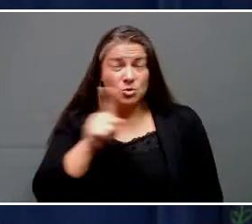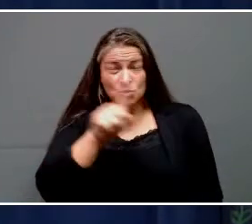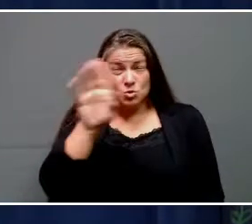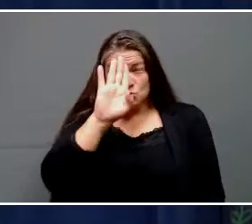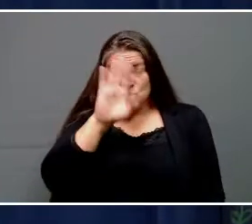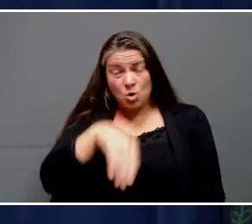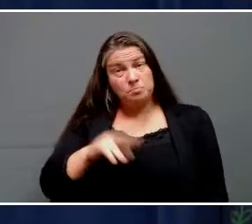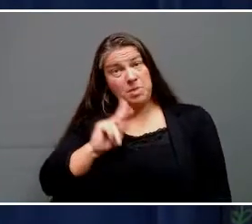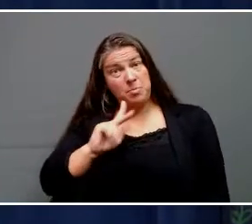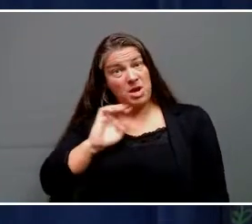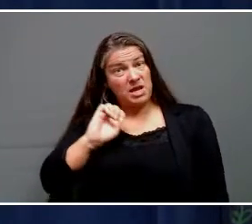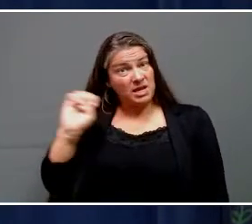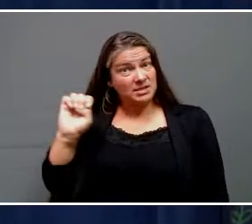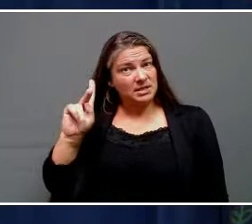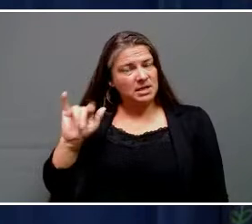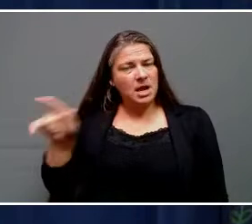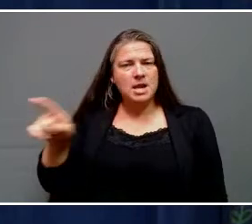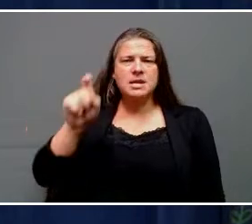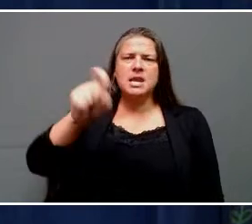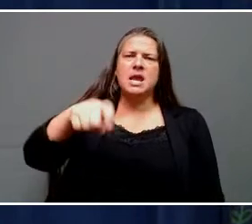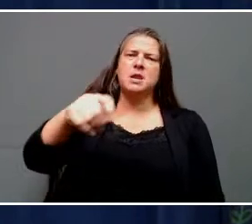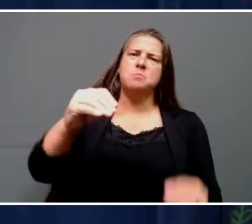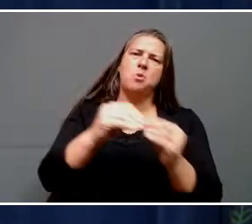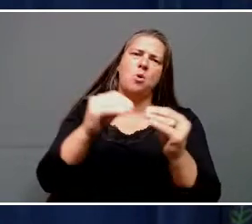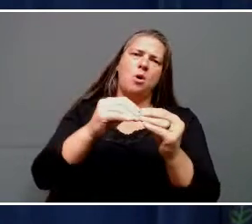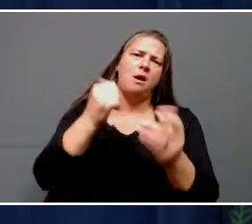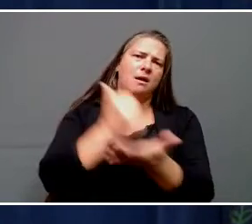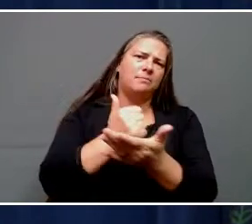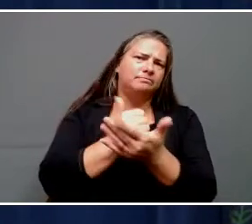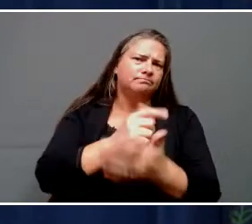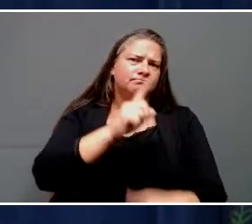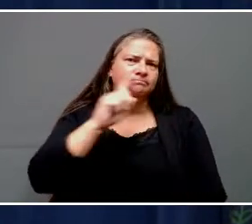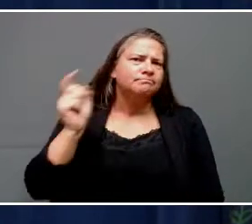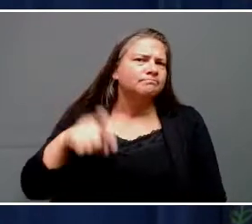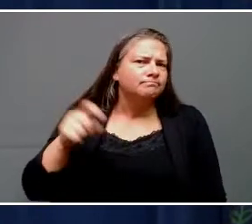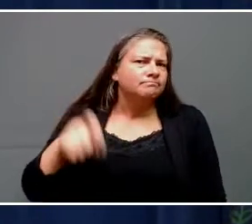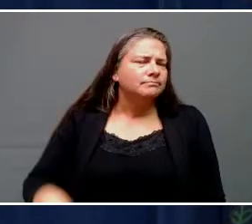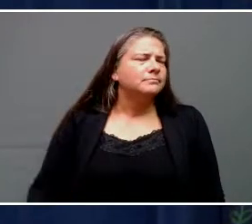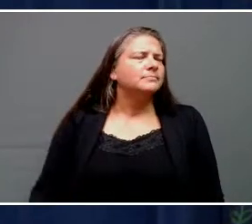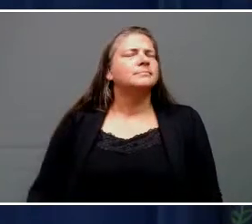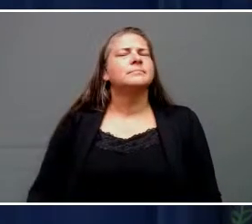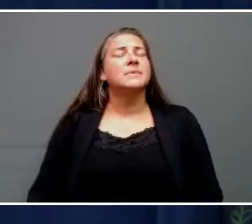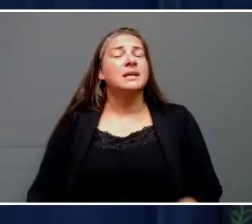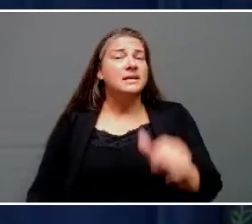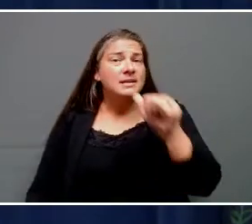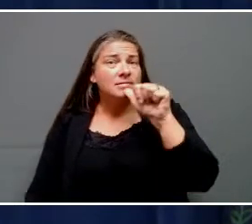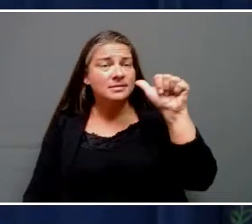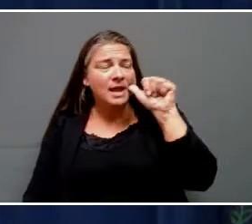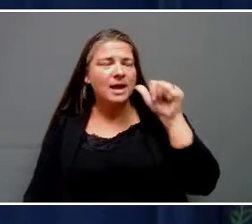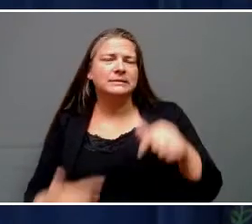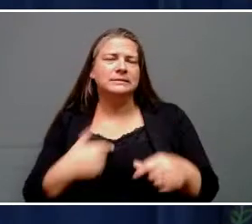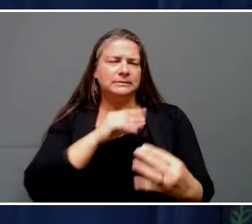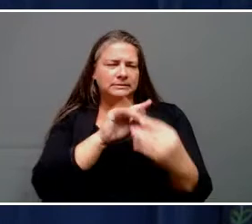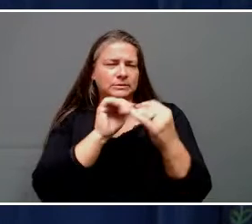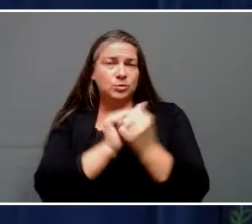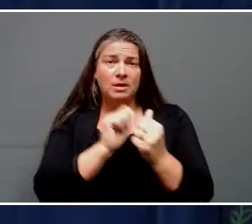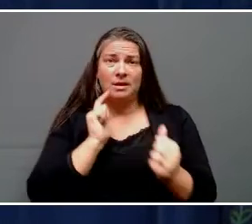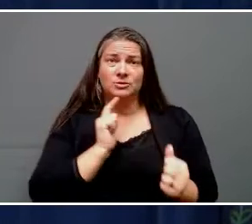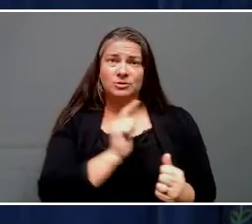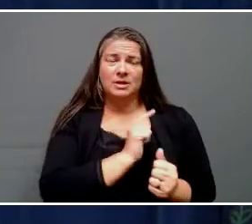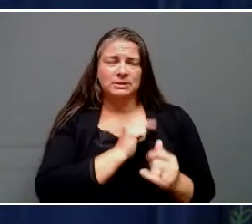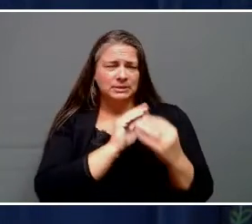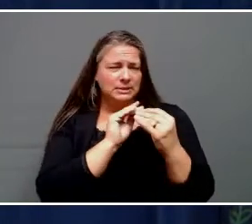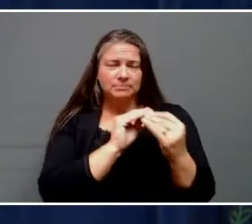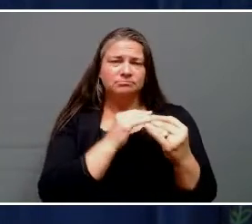Kentucky need more help. That's why yesterday, after working four weeks with legislative leadership, I called for a special